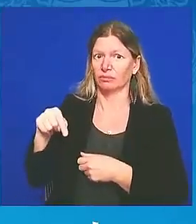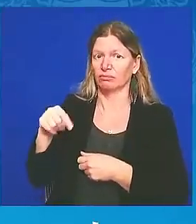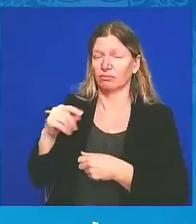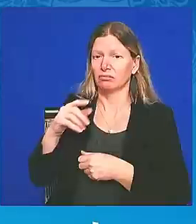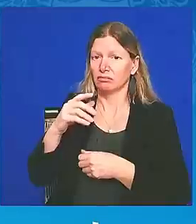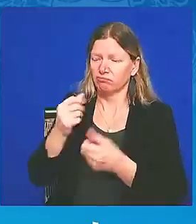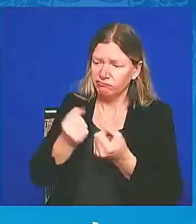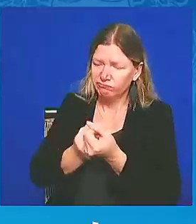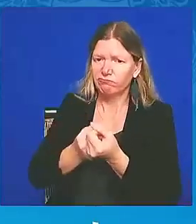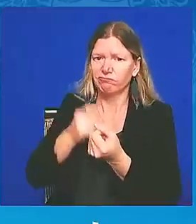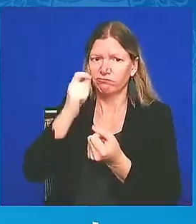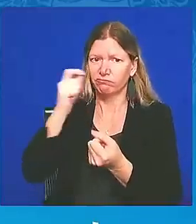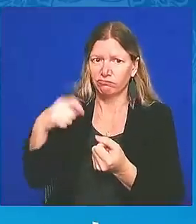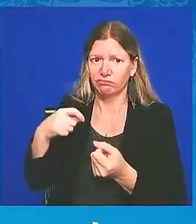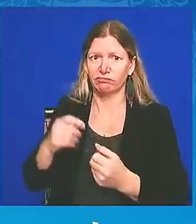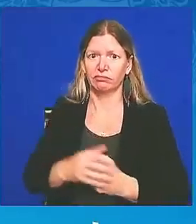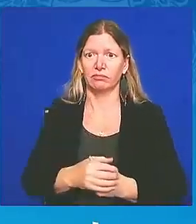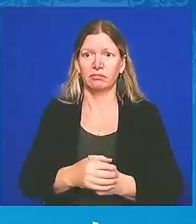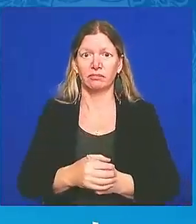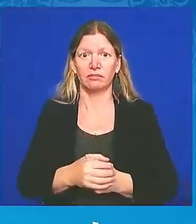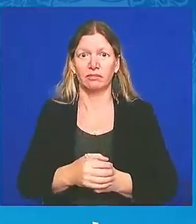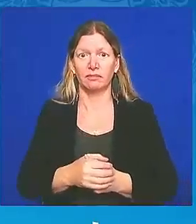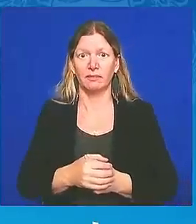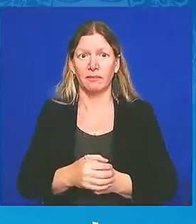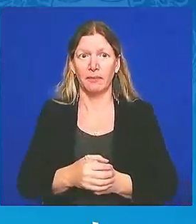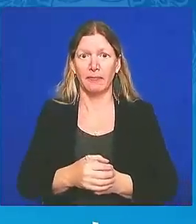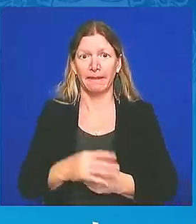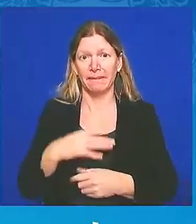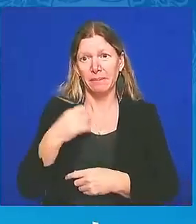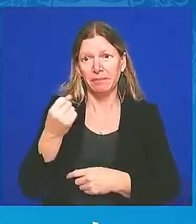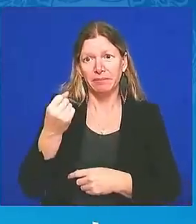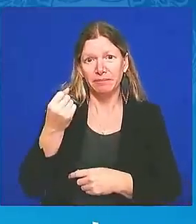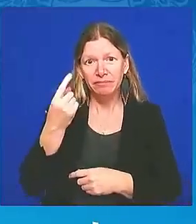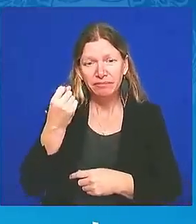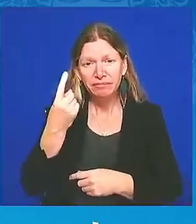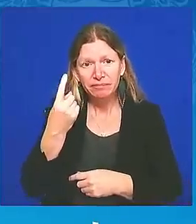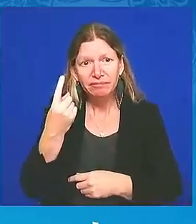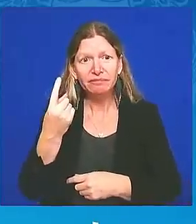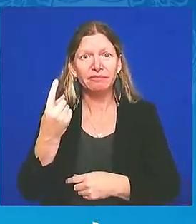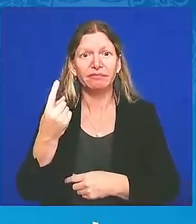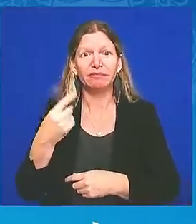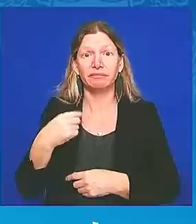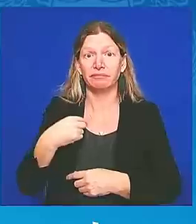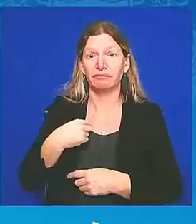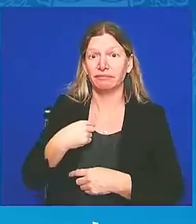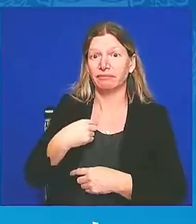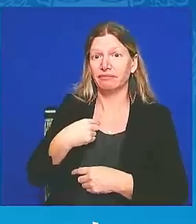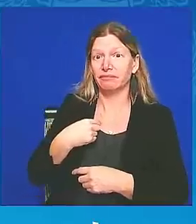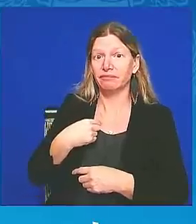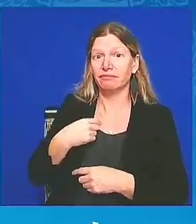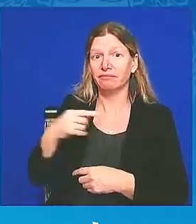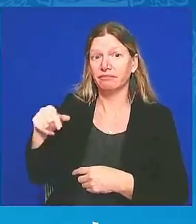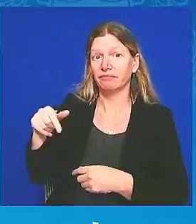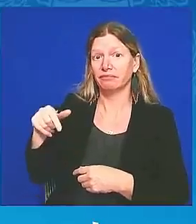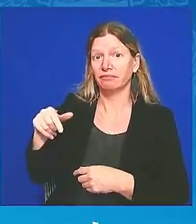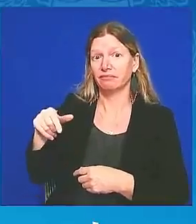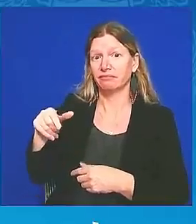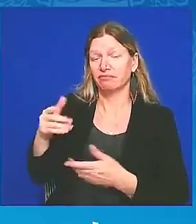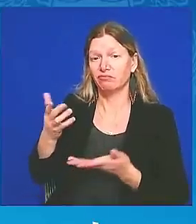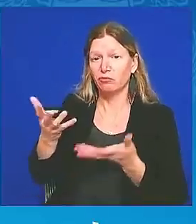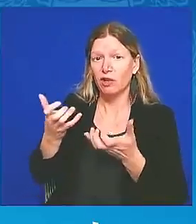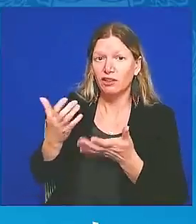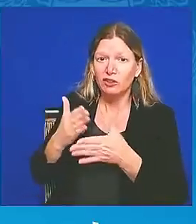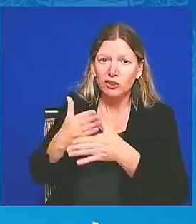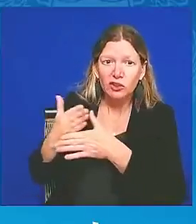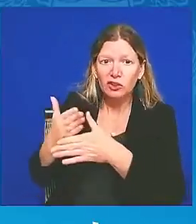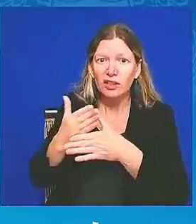I share with you, Mr. President, there are some in my country who would instead force Ukraine to